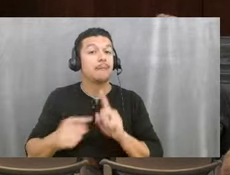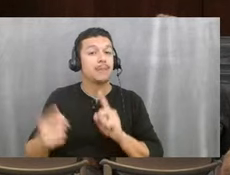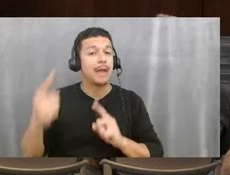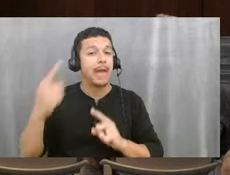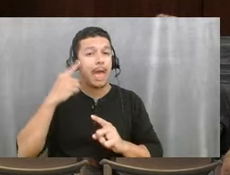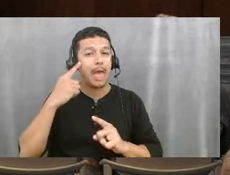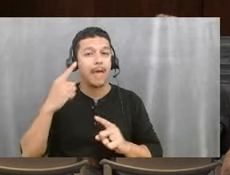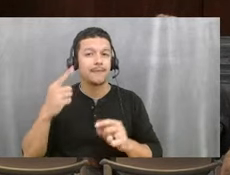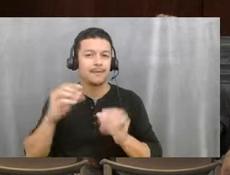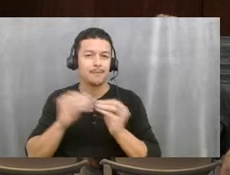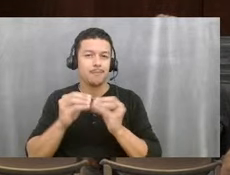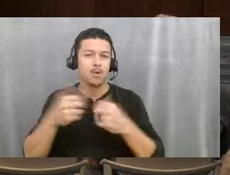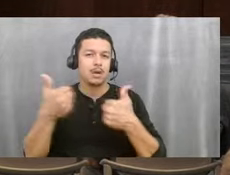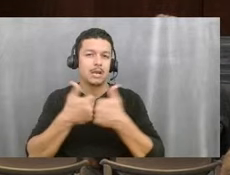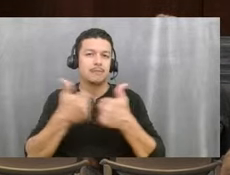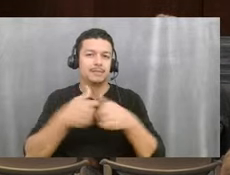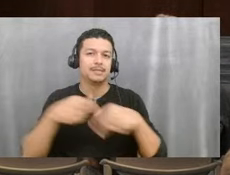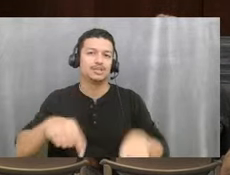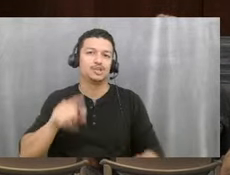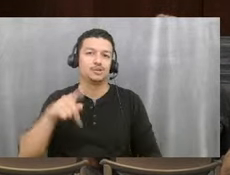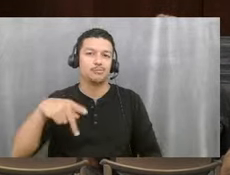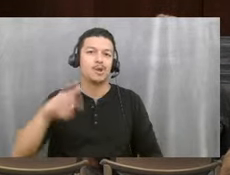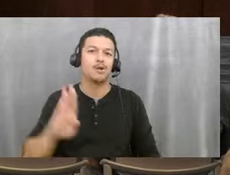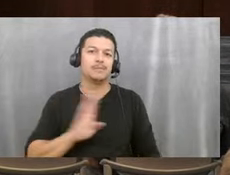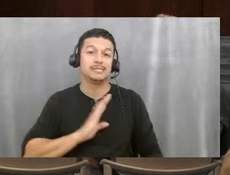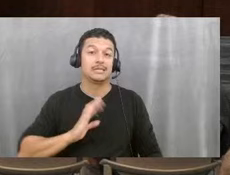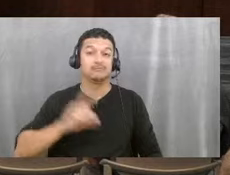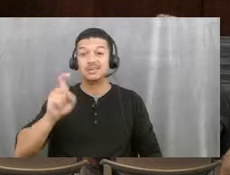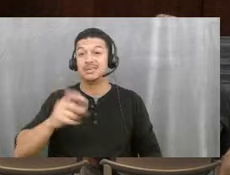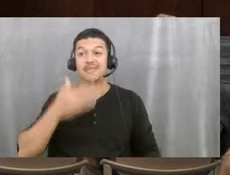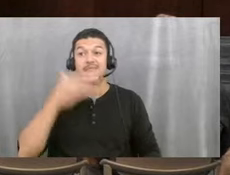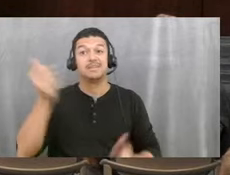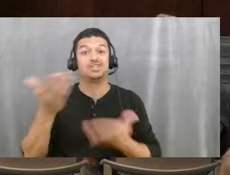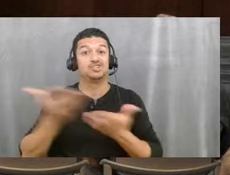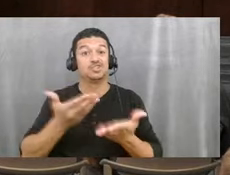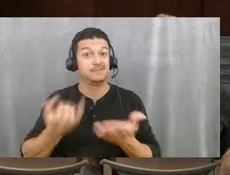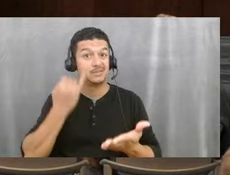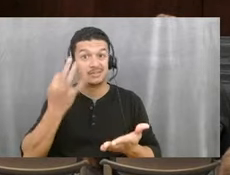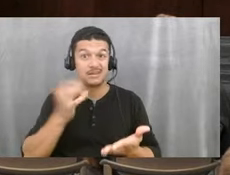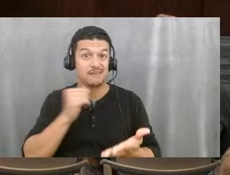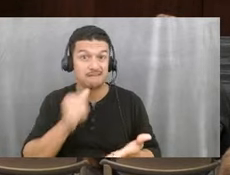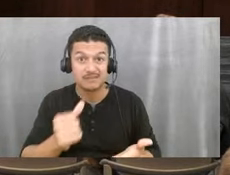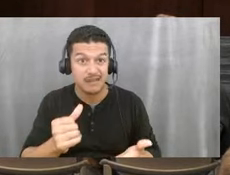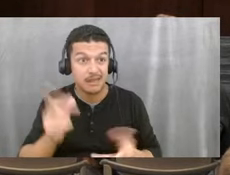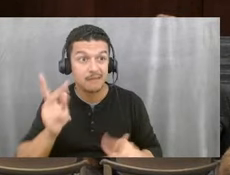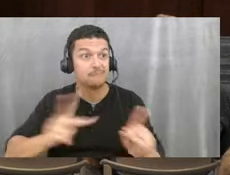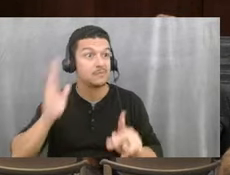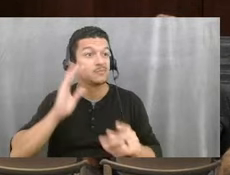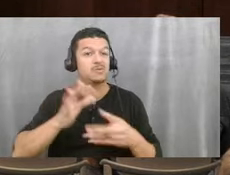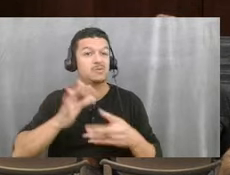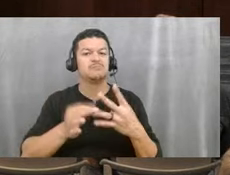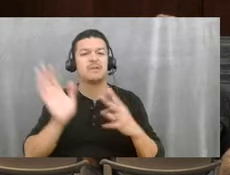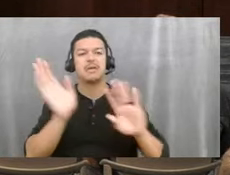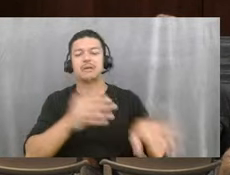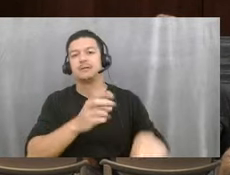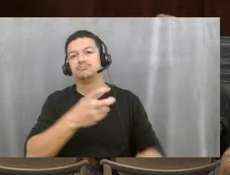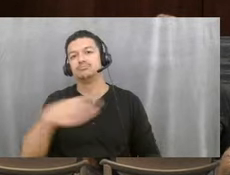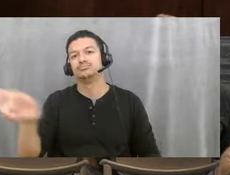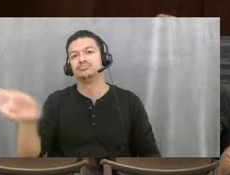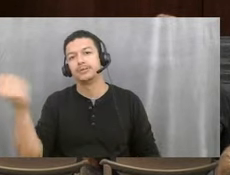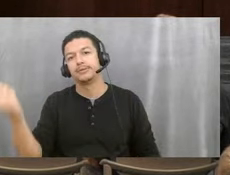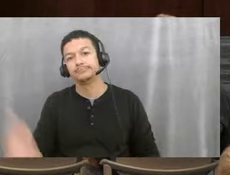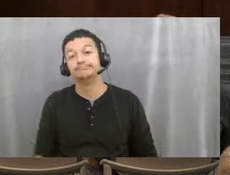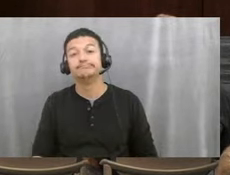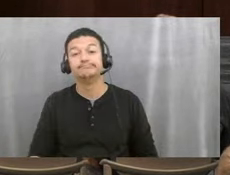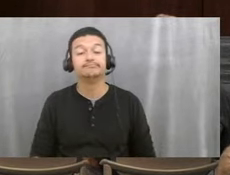for us. You know, we have to provide the best service. And if we don't, then people will choose to go somewhere else. All right. Thank you.